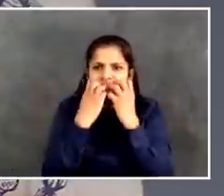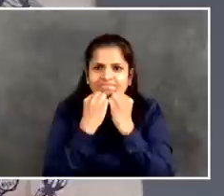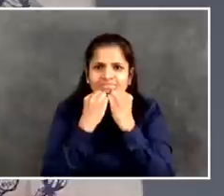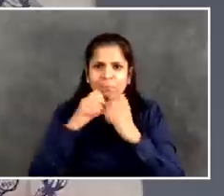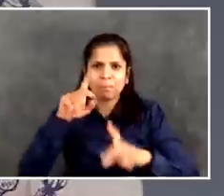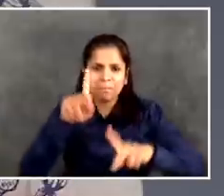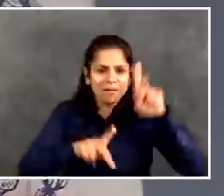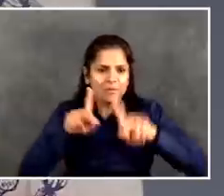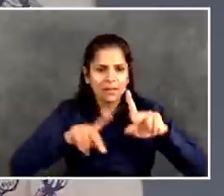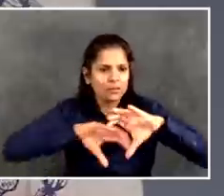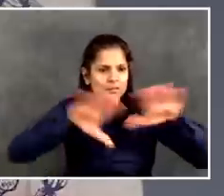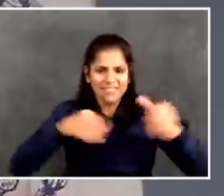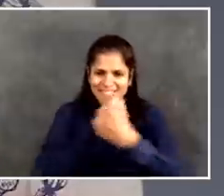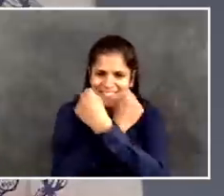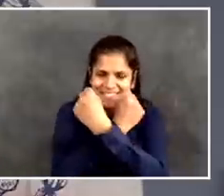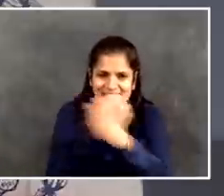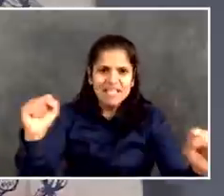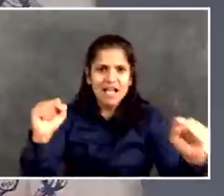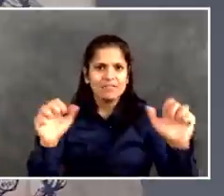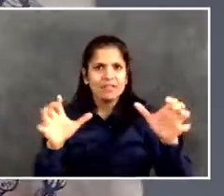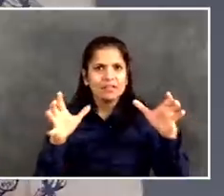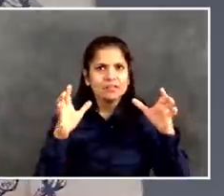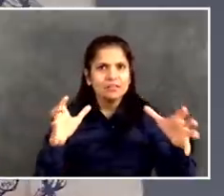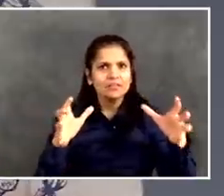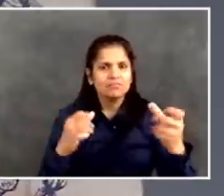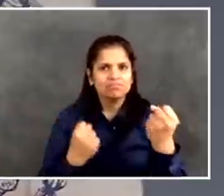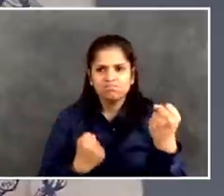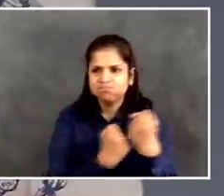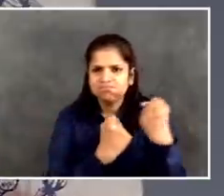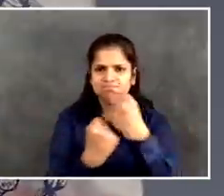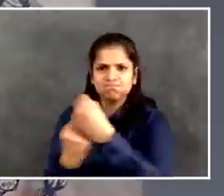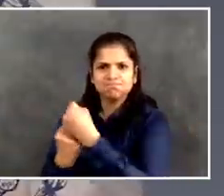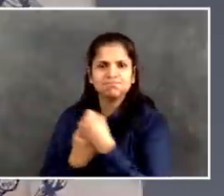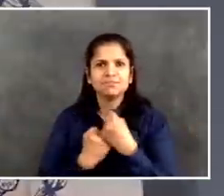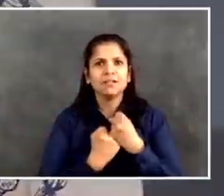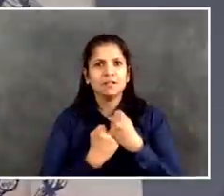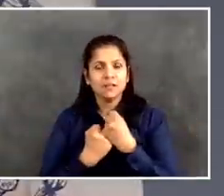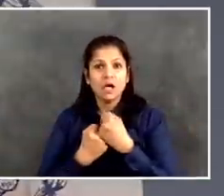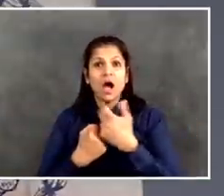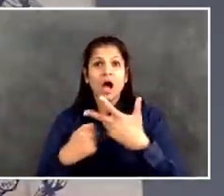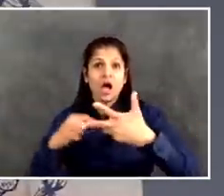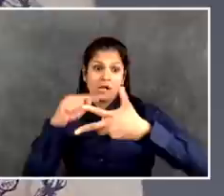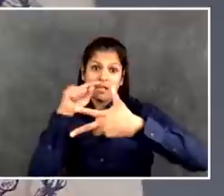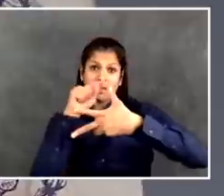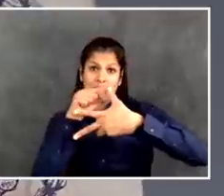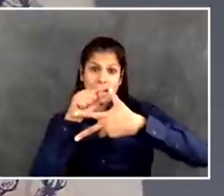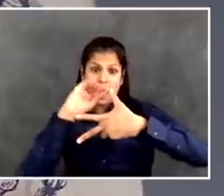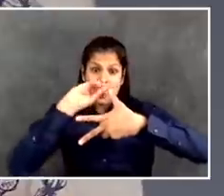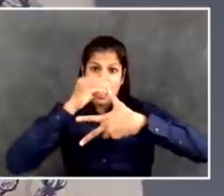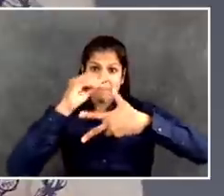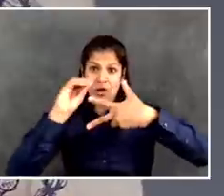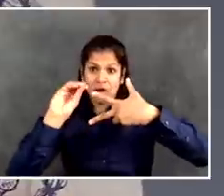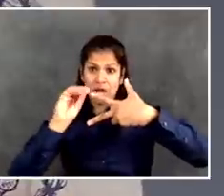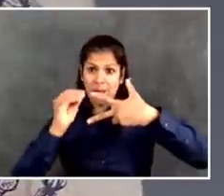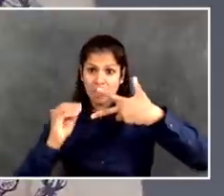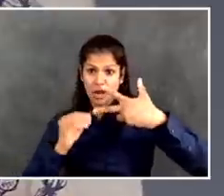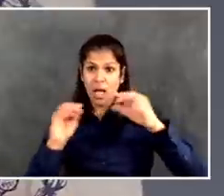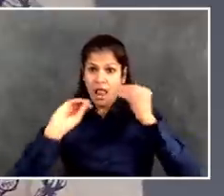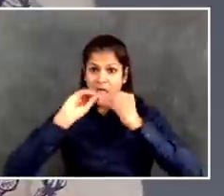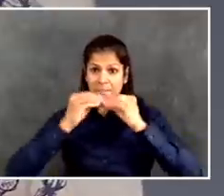leadership believes believes are the truest, most effective ones in terms of deciding if and when we loosen up restrictions